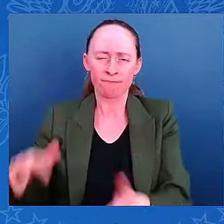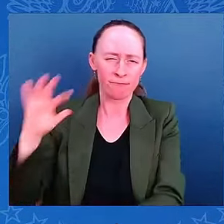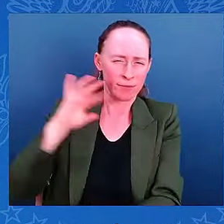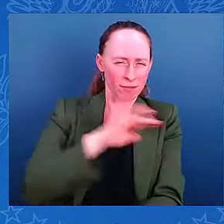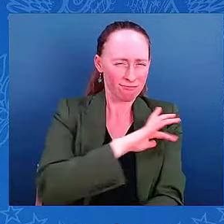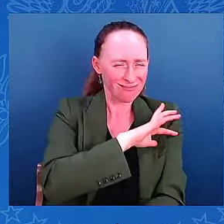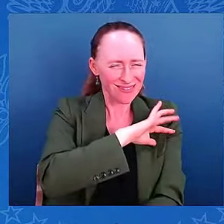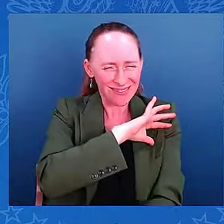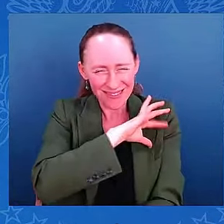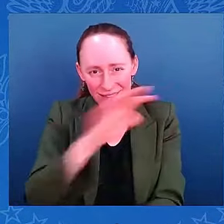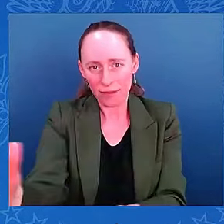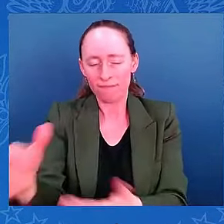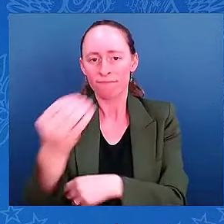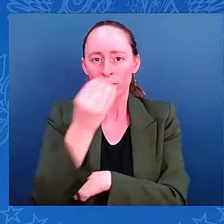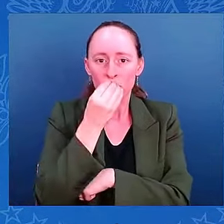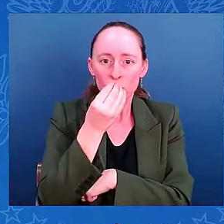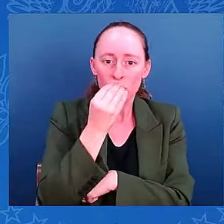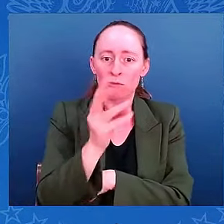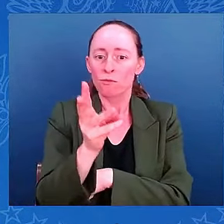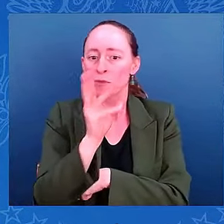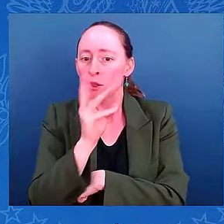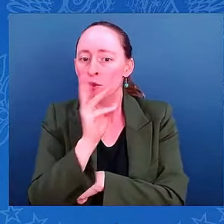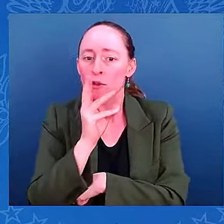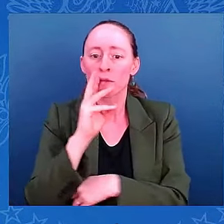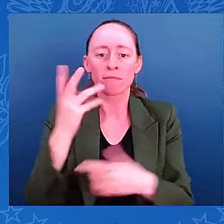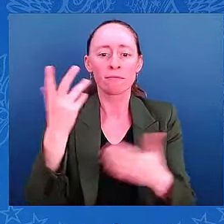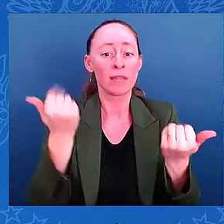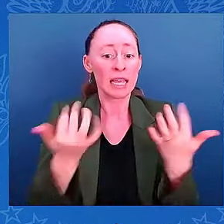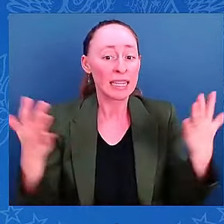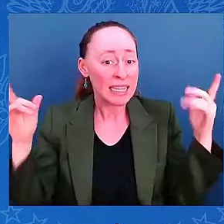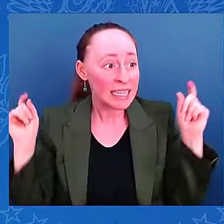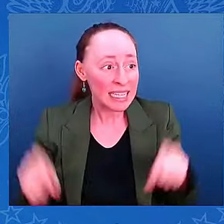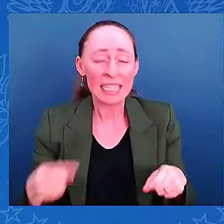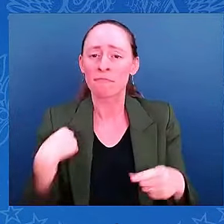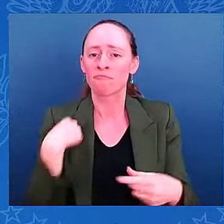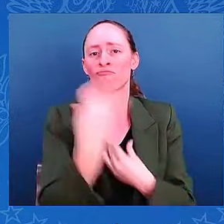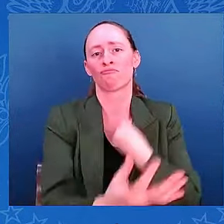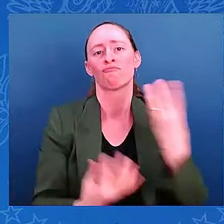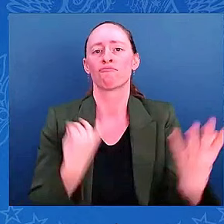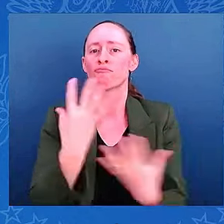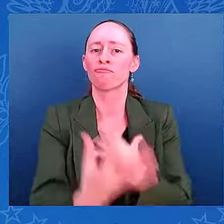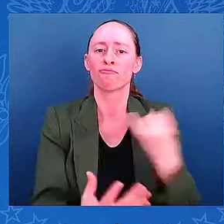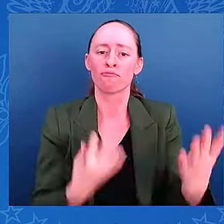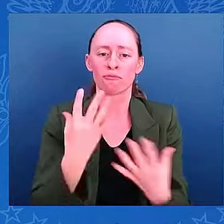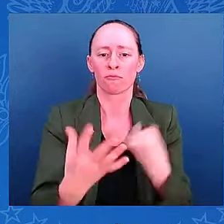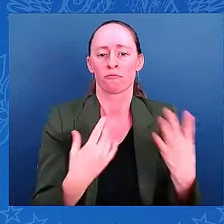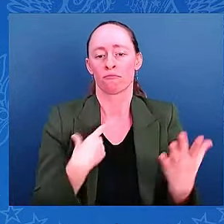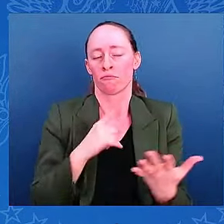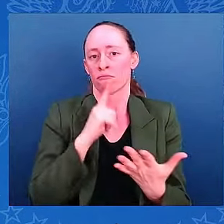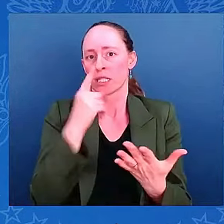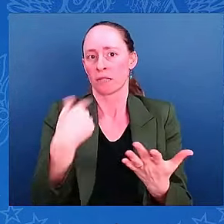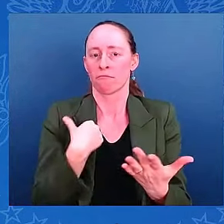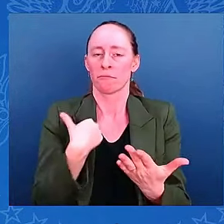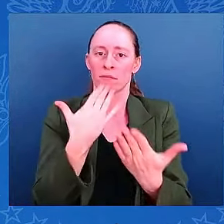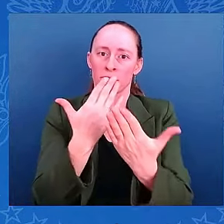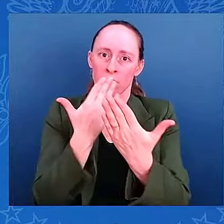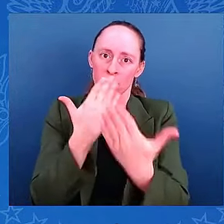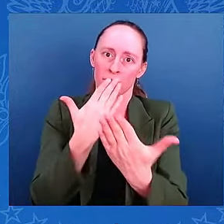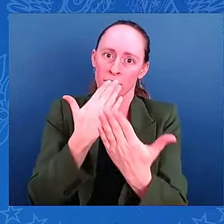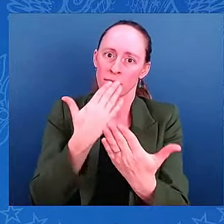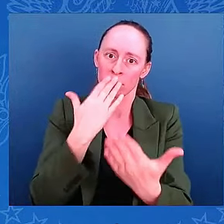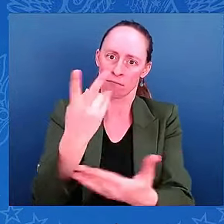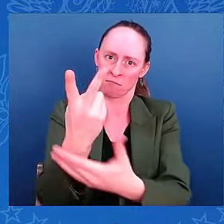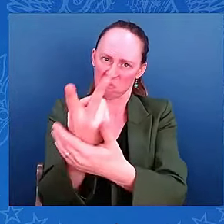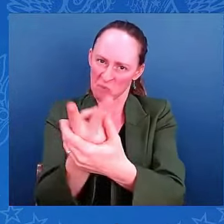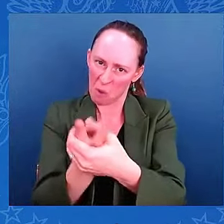immediate needs. I really appreciate Mr. President and Madam Vice President, your continuous effort to